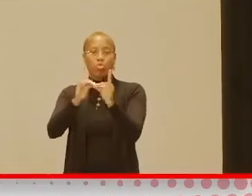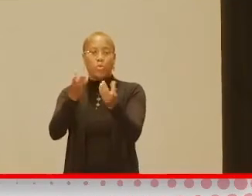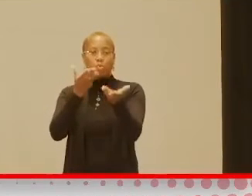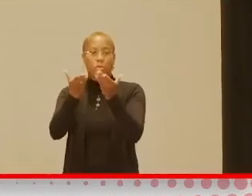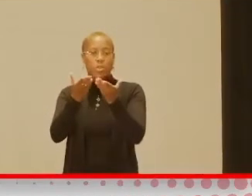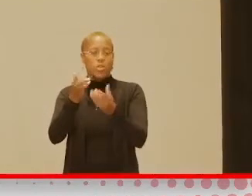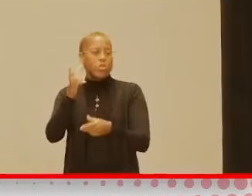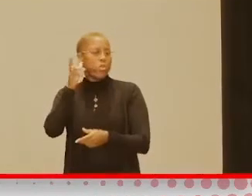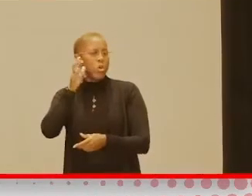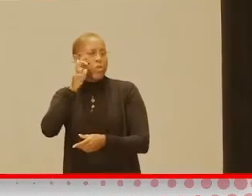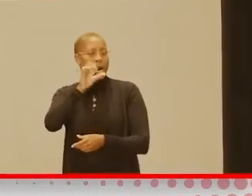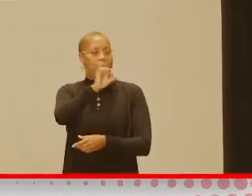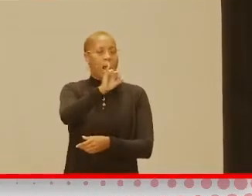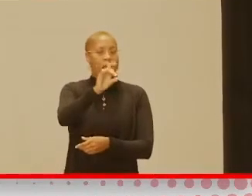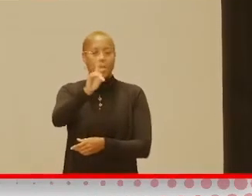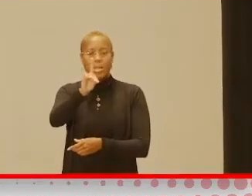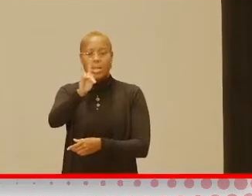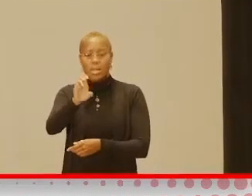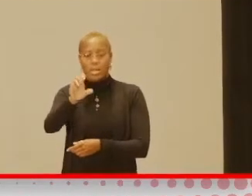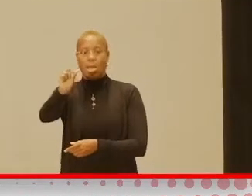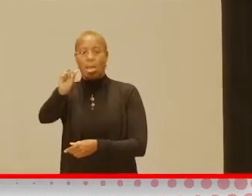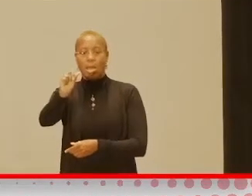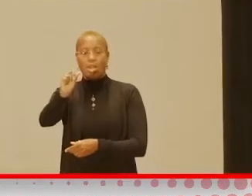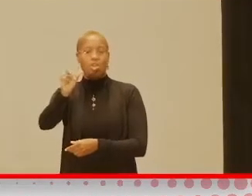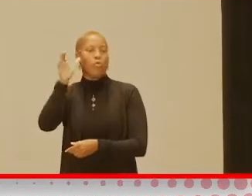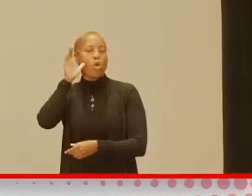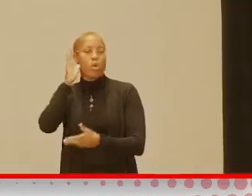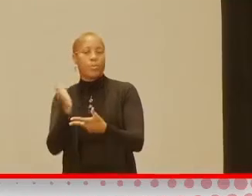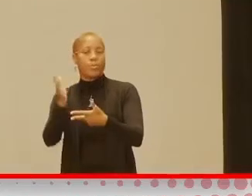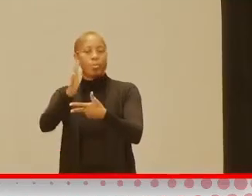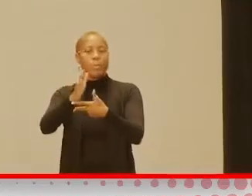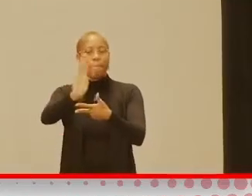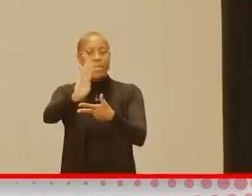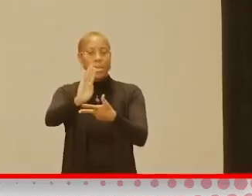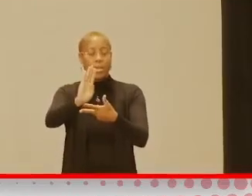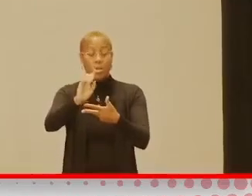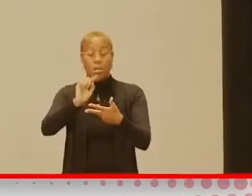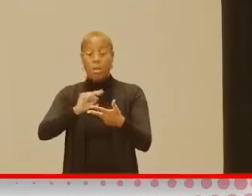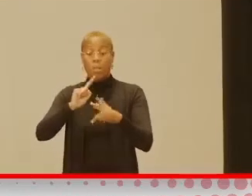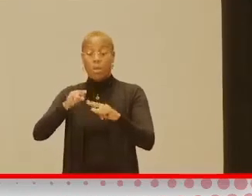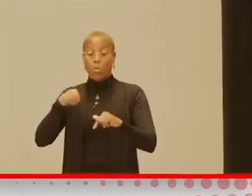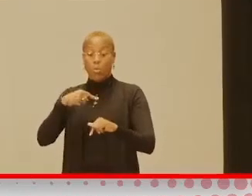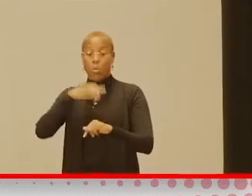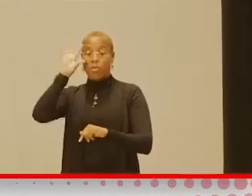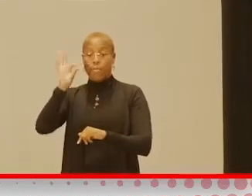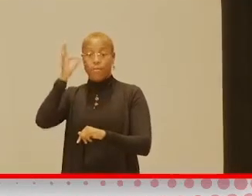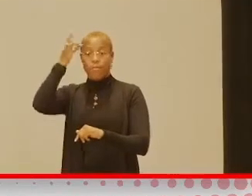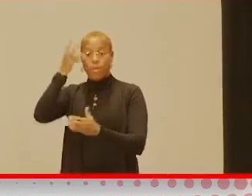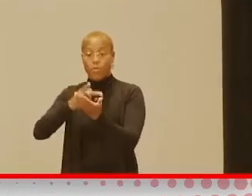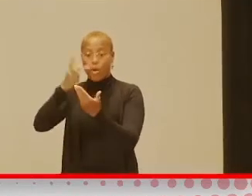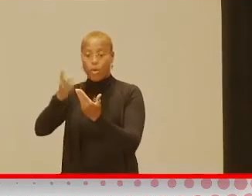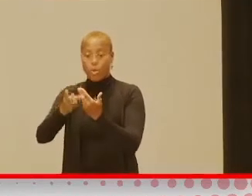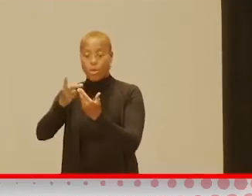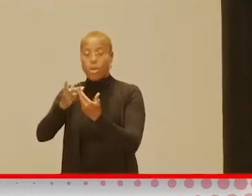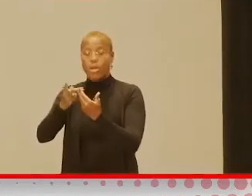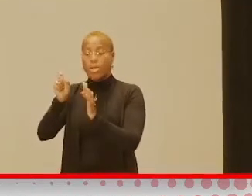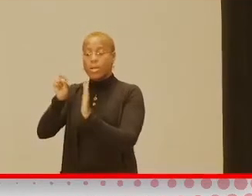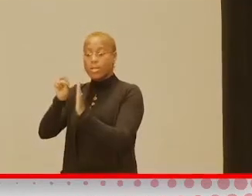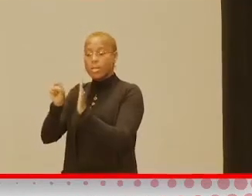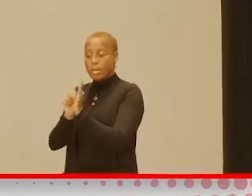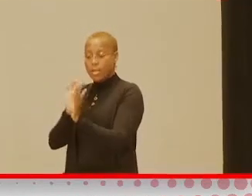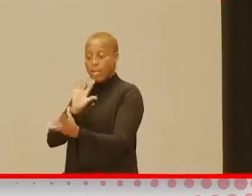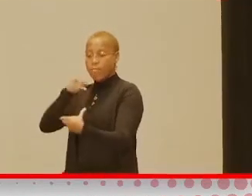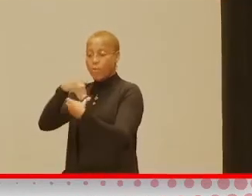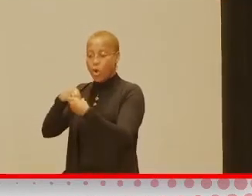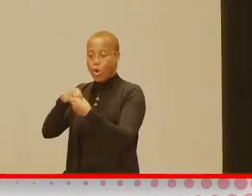heard of IDEA, that's probably what you've heard more of. So we're a federal program that states participate in voluntarily